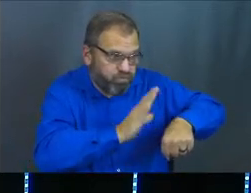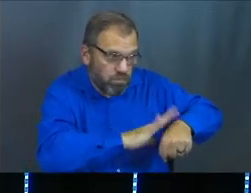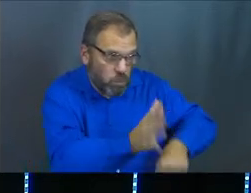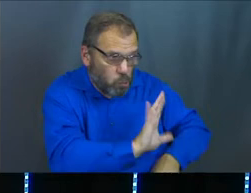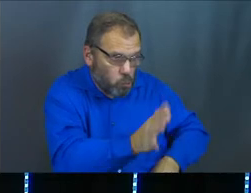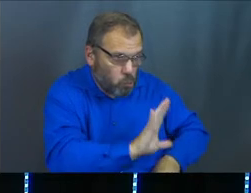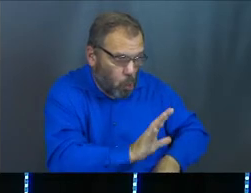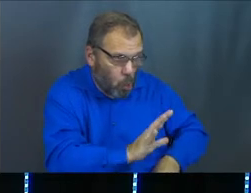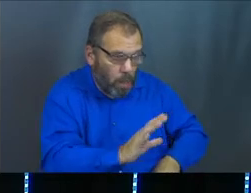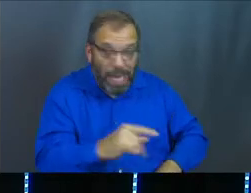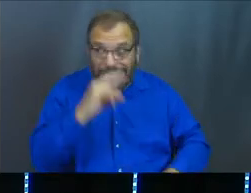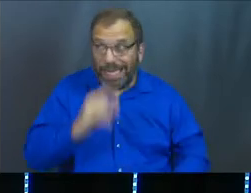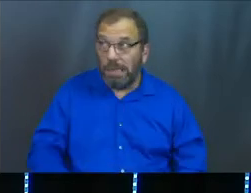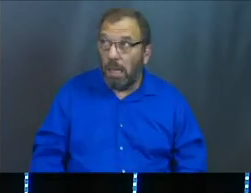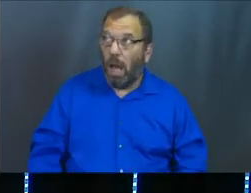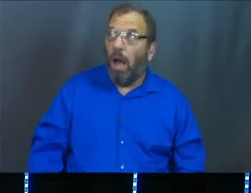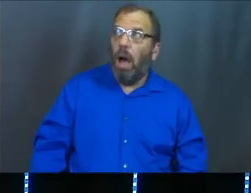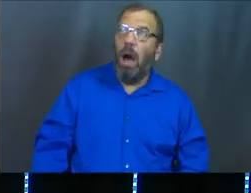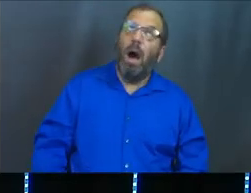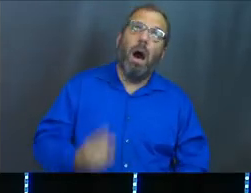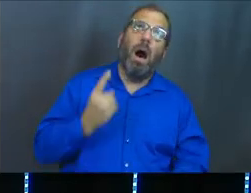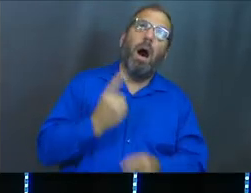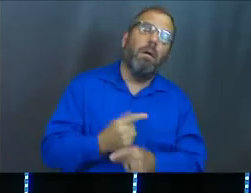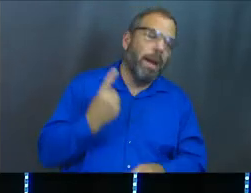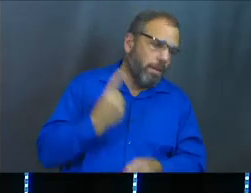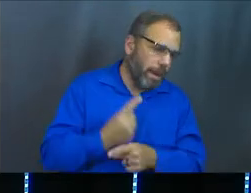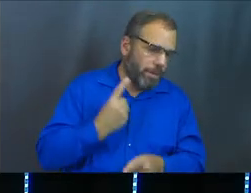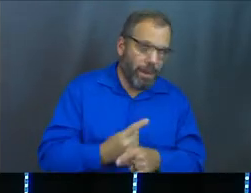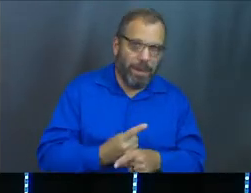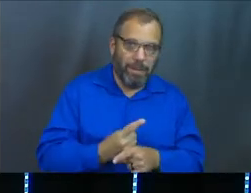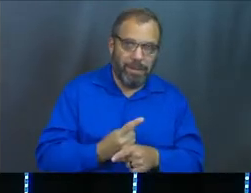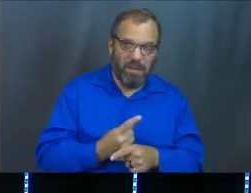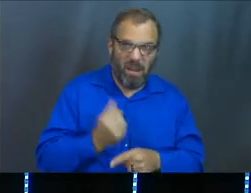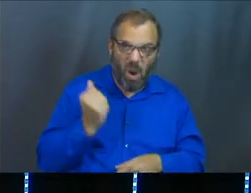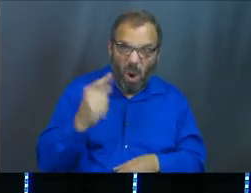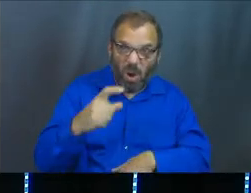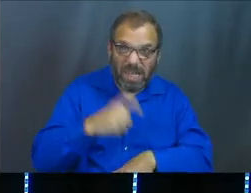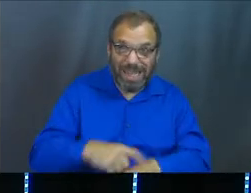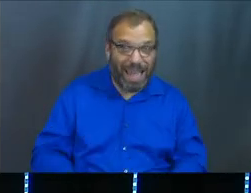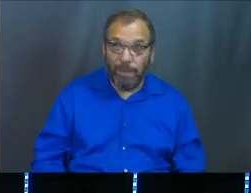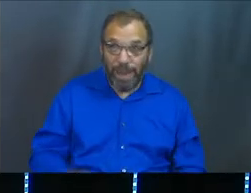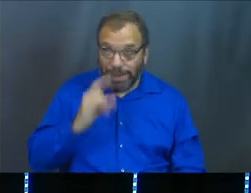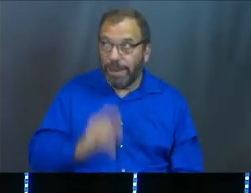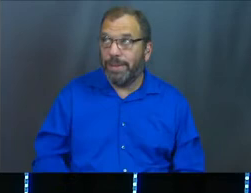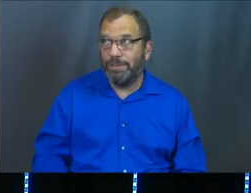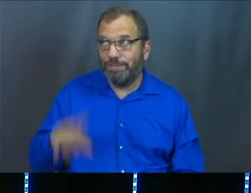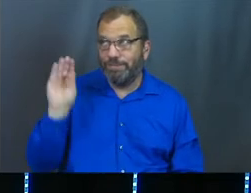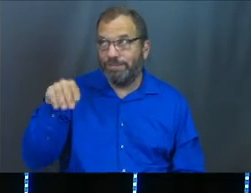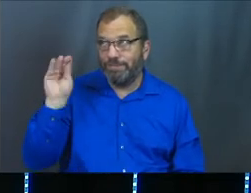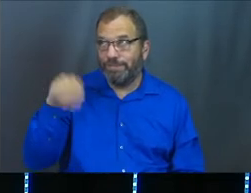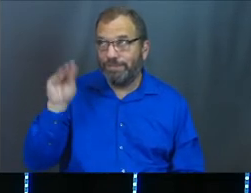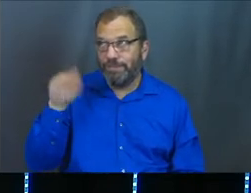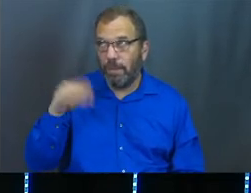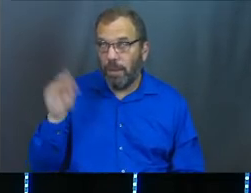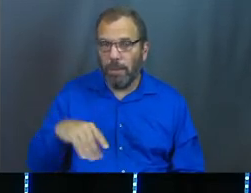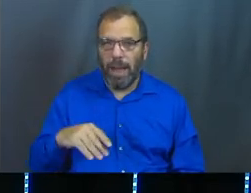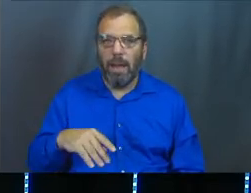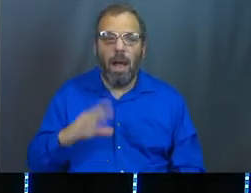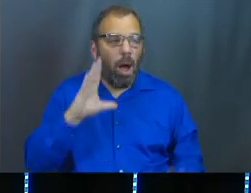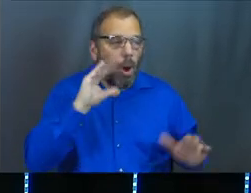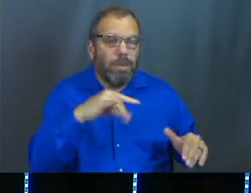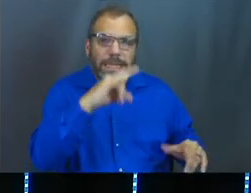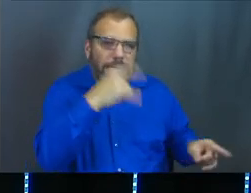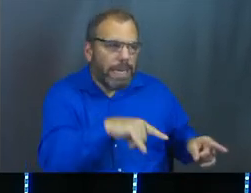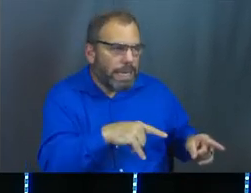gotten into their thick skull. Does it always? No. He would have hoped some of his